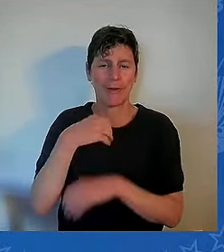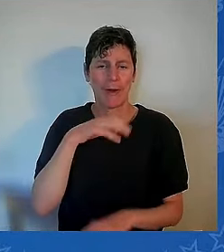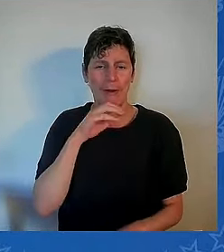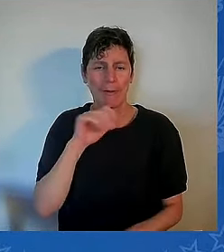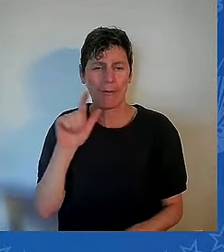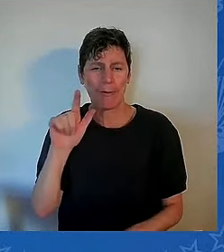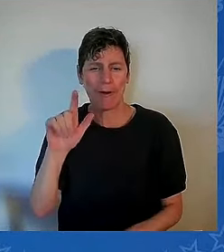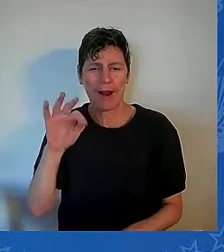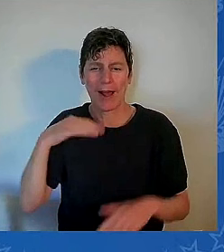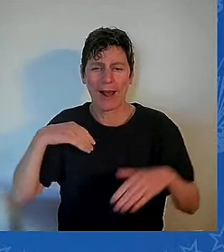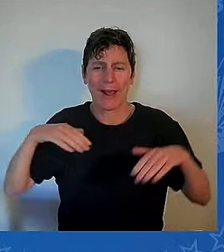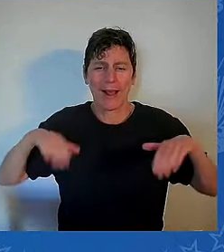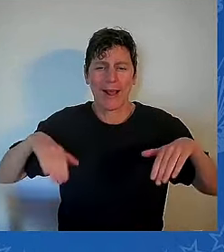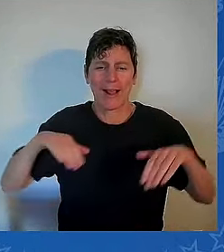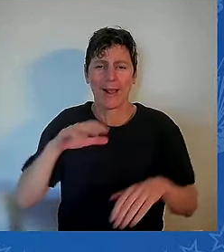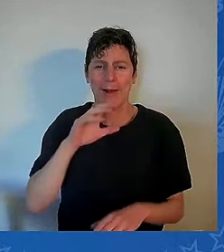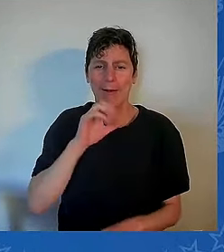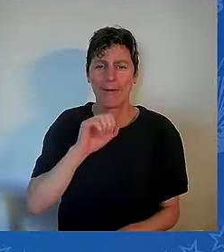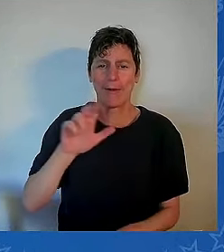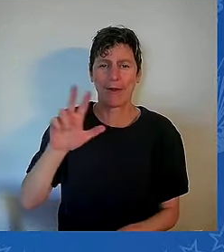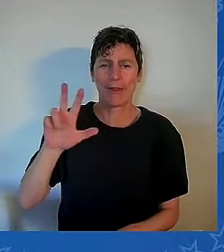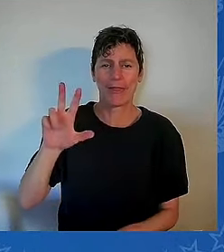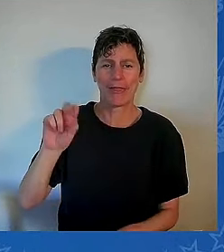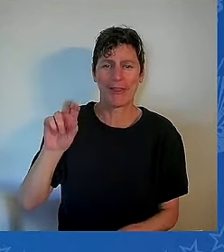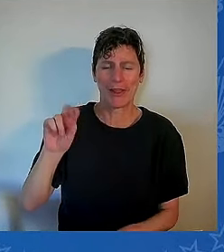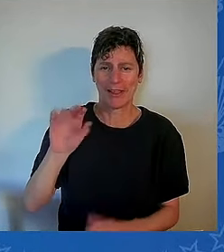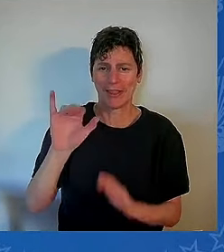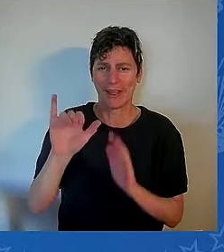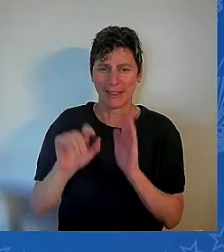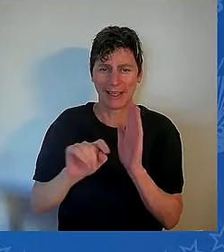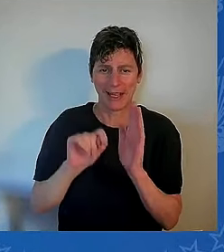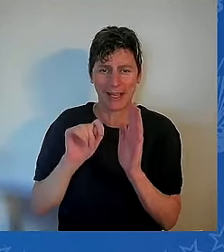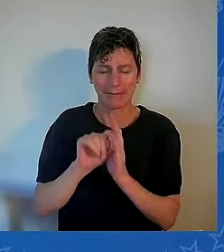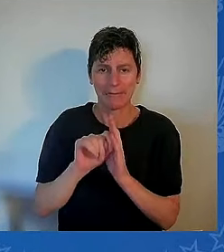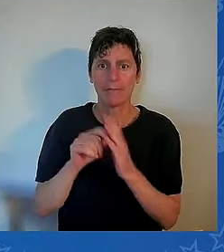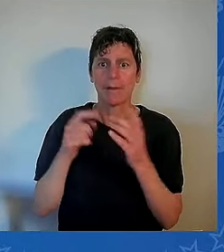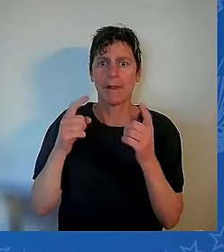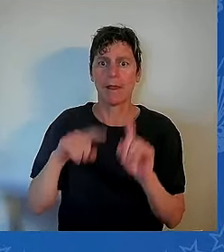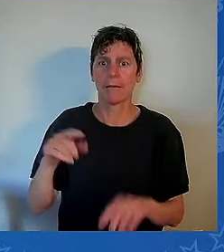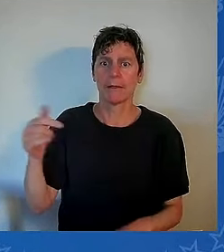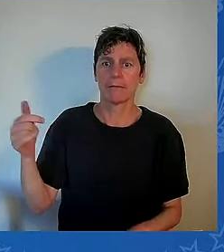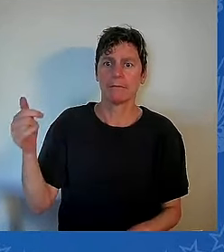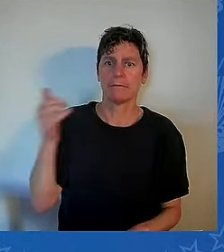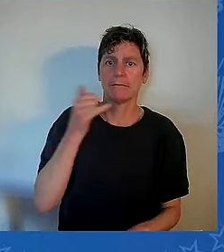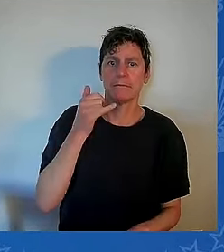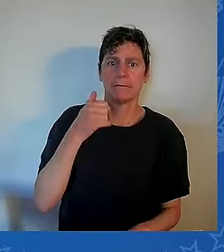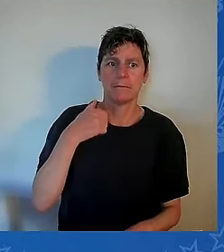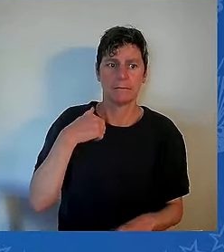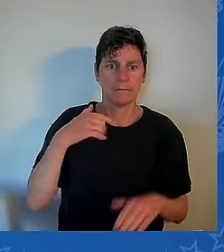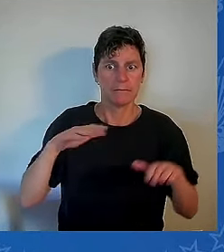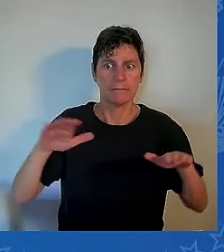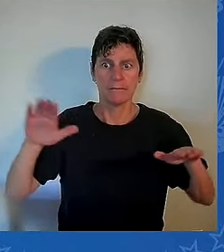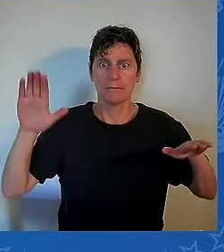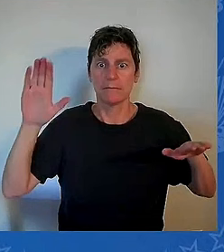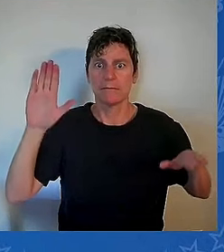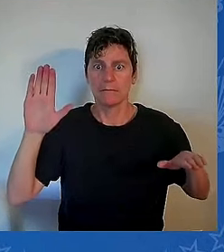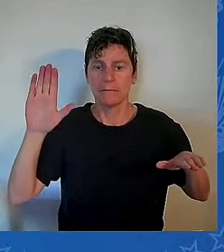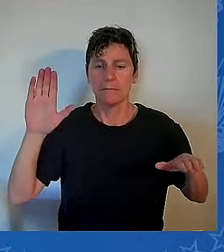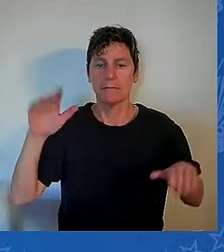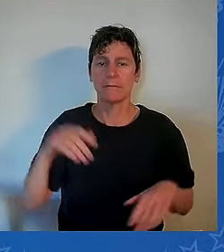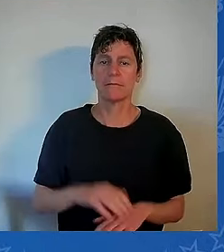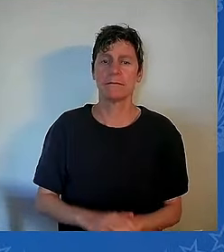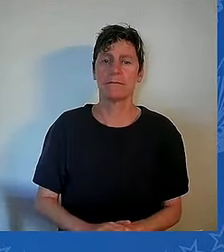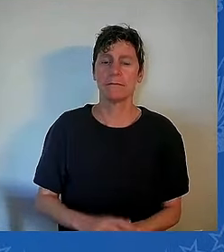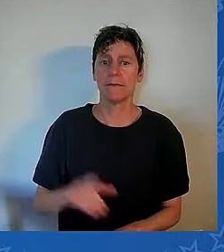from the fire department by my house. It said, it been an accident.